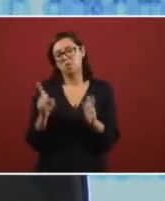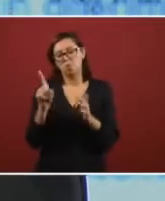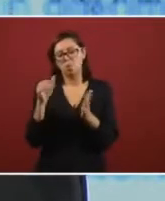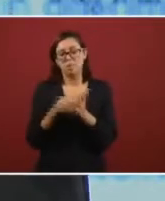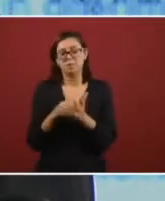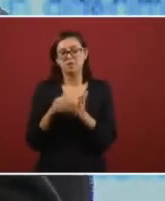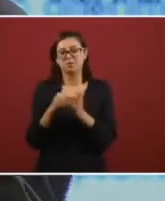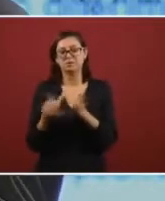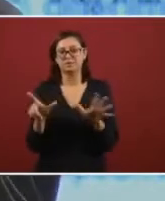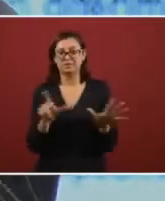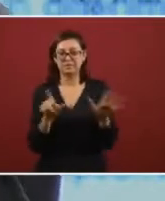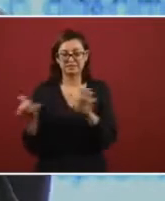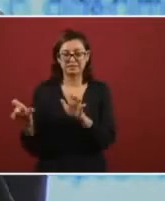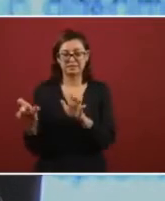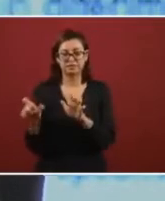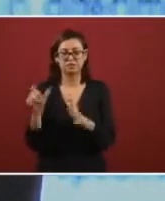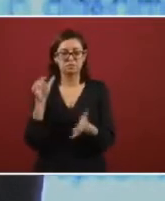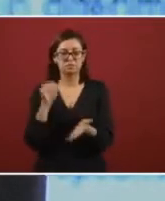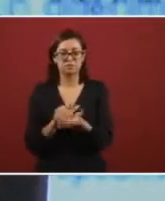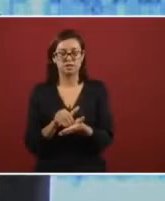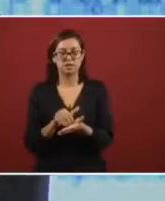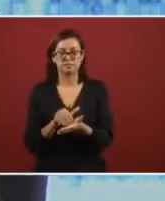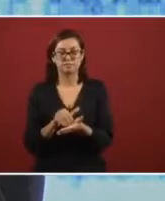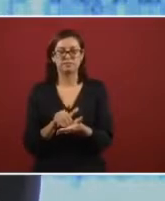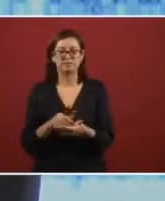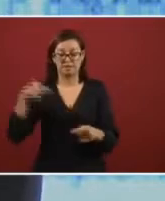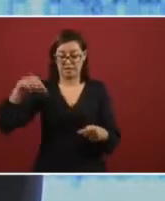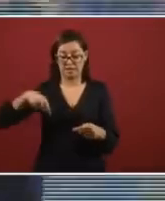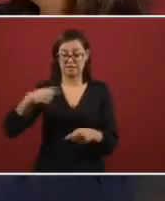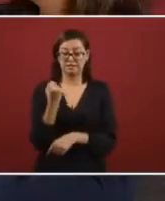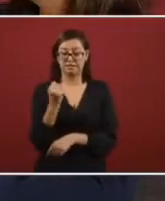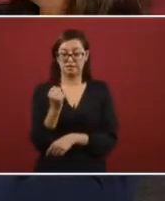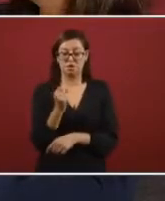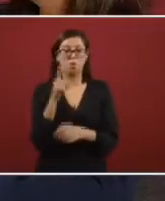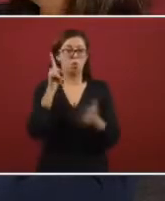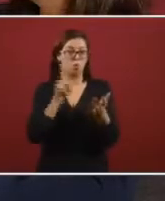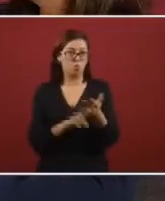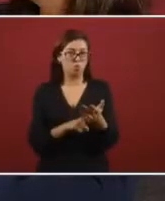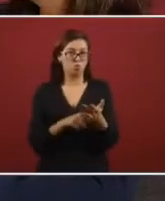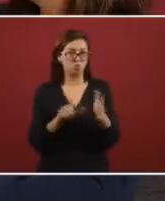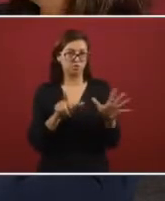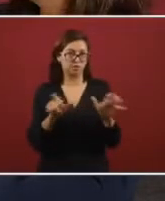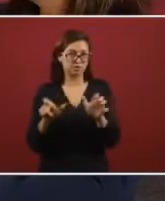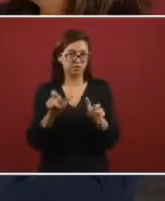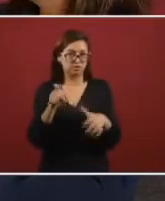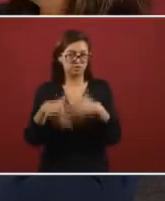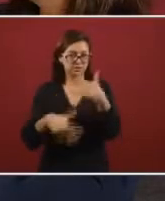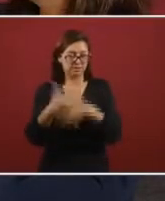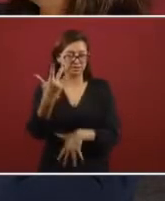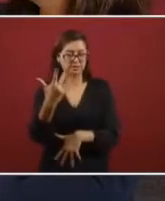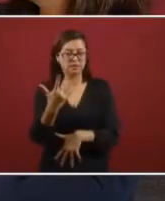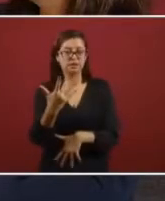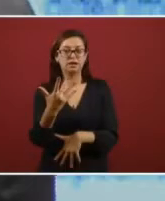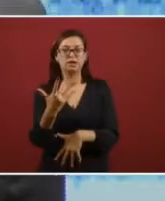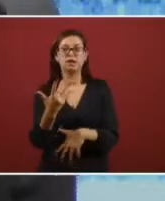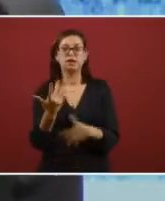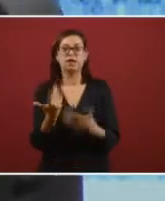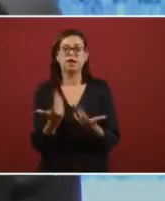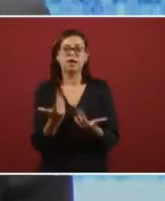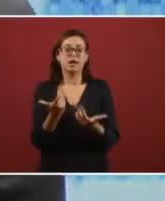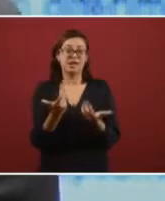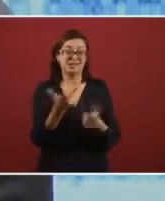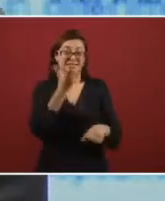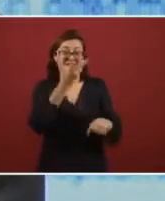uh... production of one thousand seven hundred uh... i'm sorry one million seven hundred thousand and this month